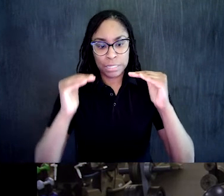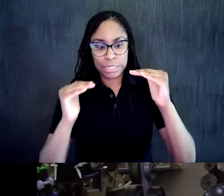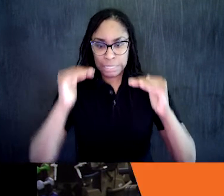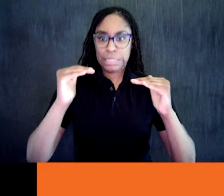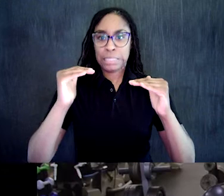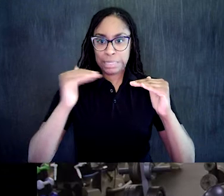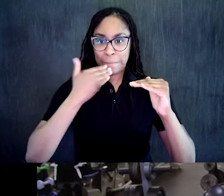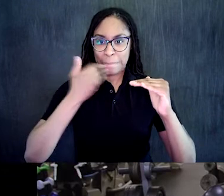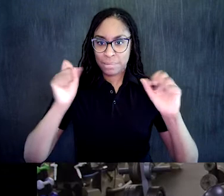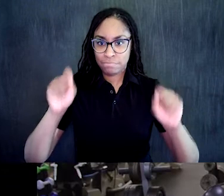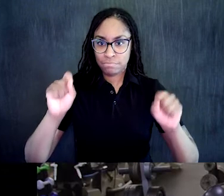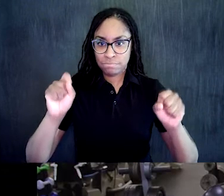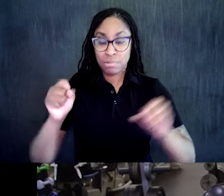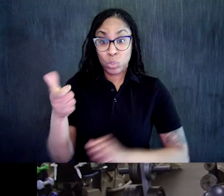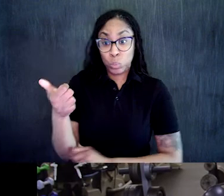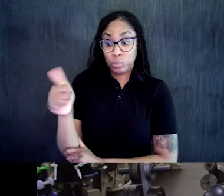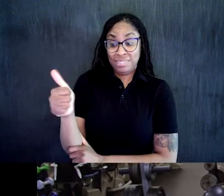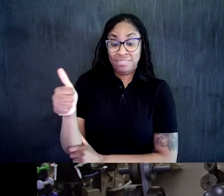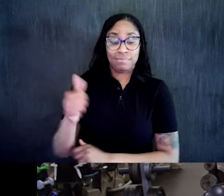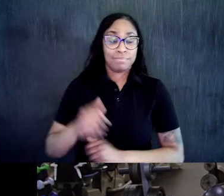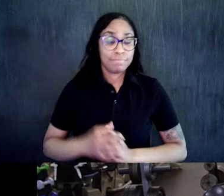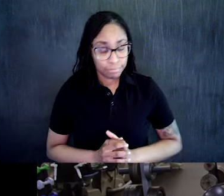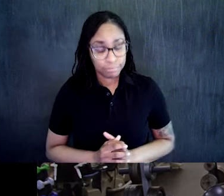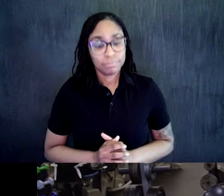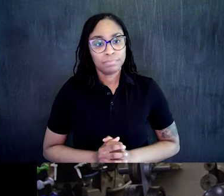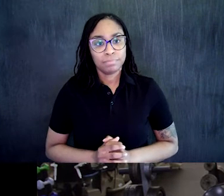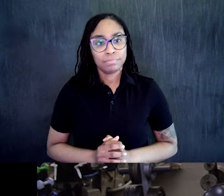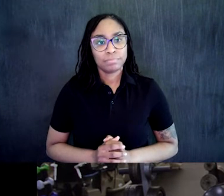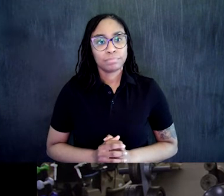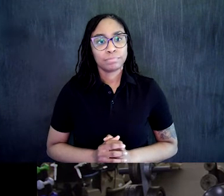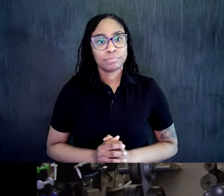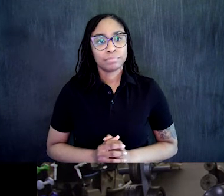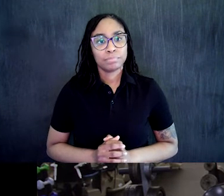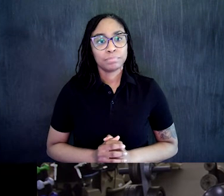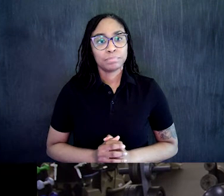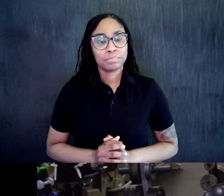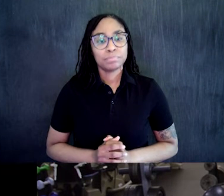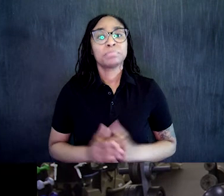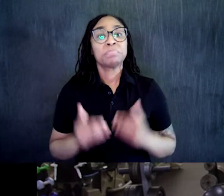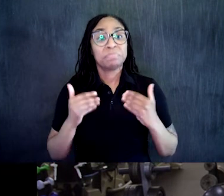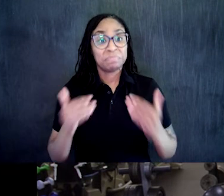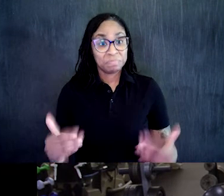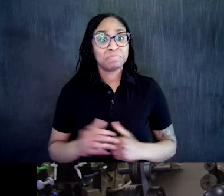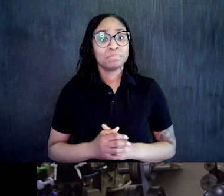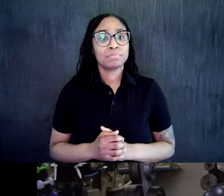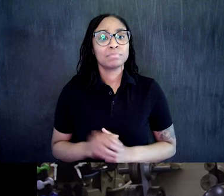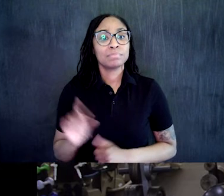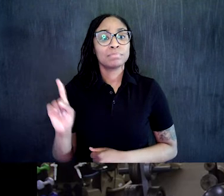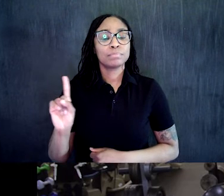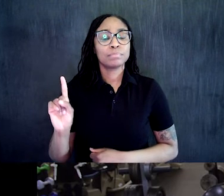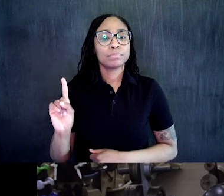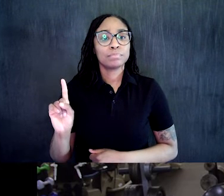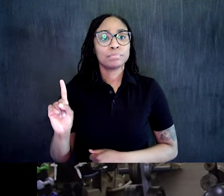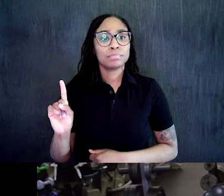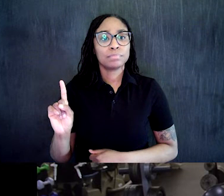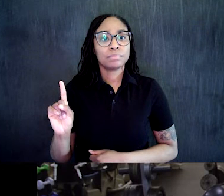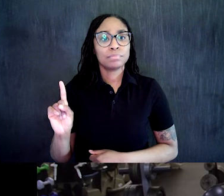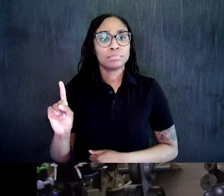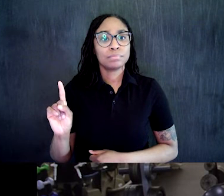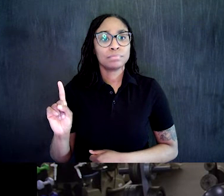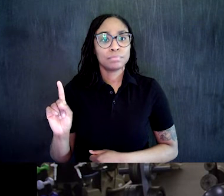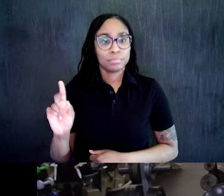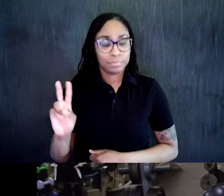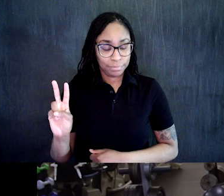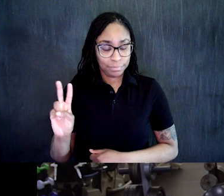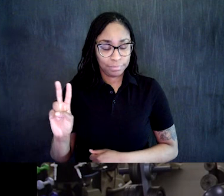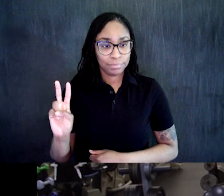Nice. Next, actually, we're going to do some calf raises. So for this one, I'm going to demonstrate them and perform them with both feet. But I'll show you